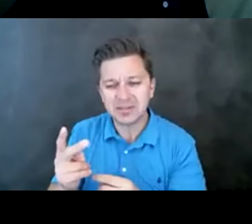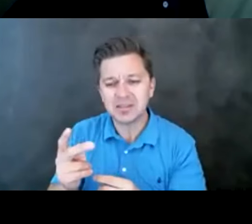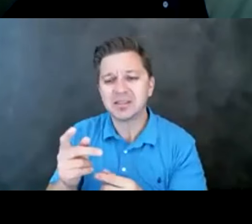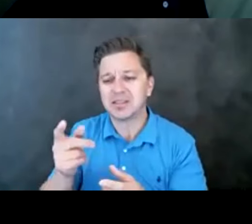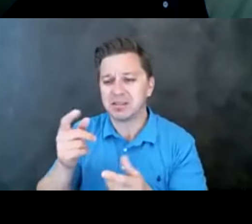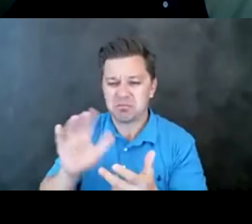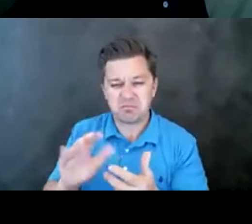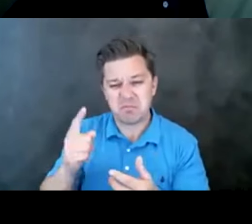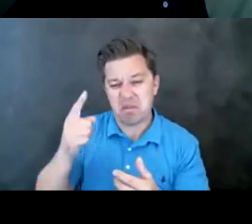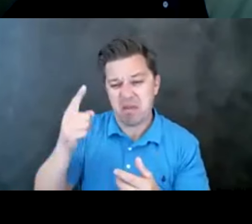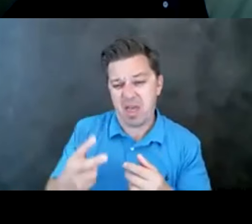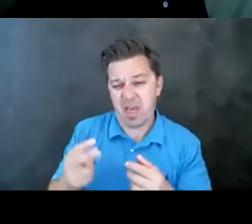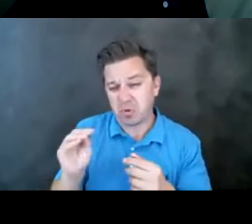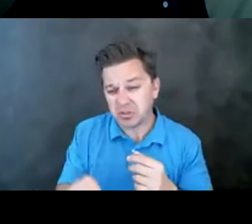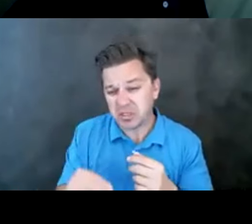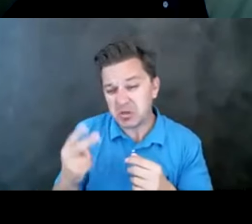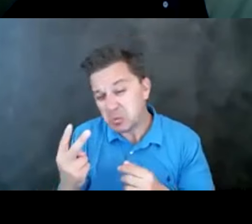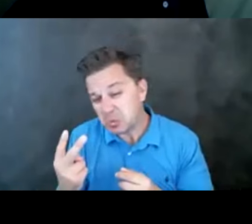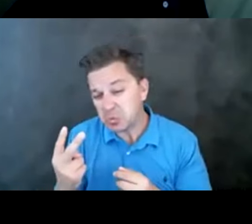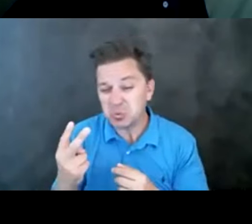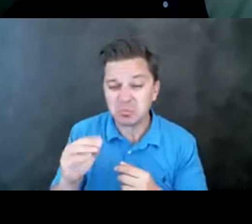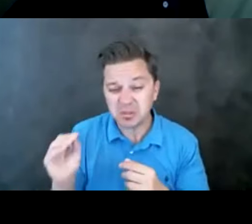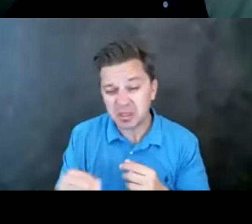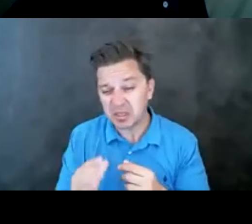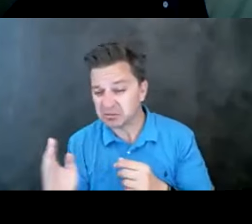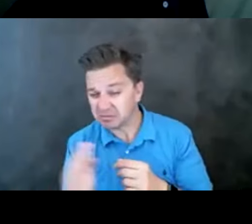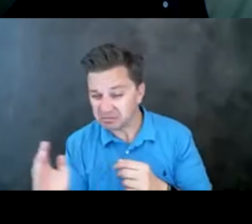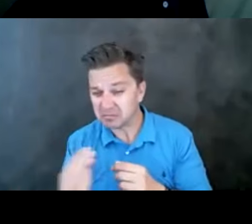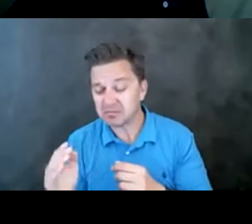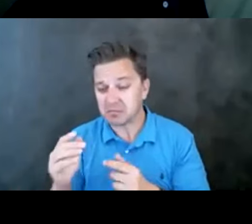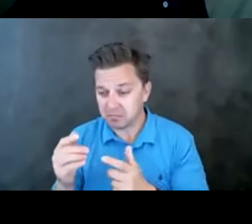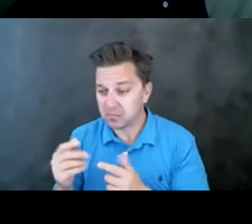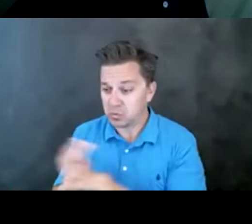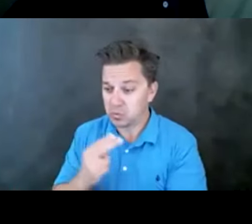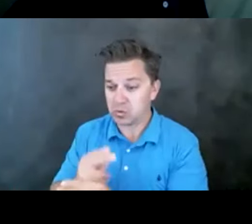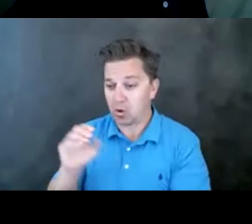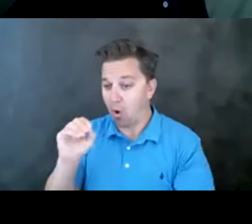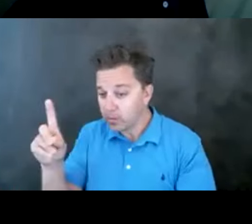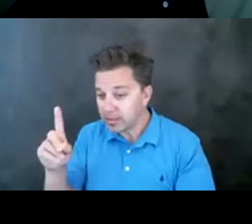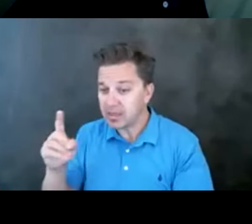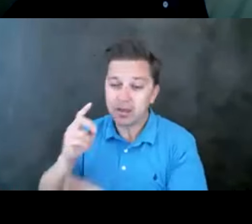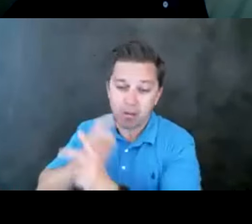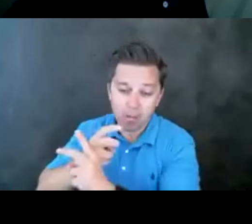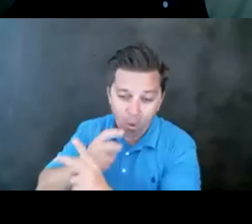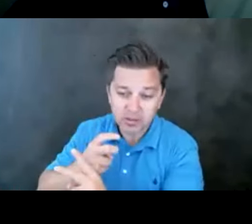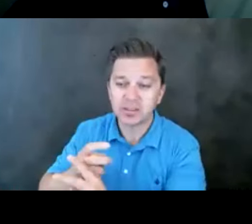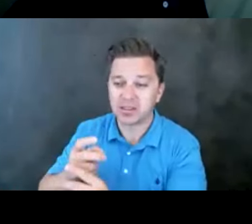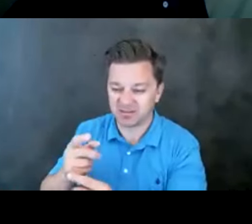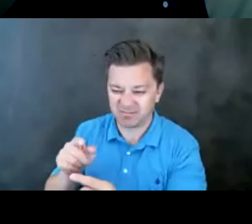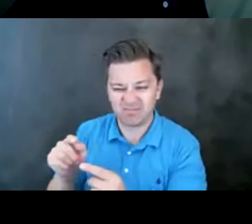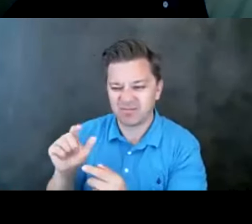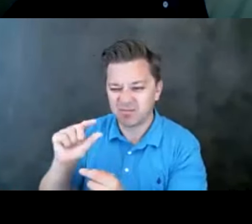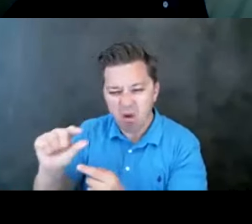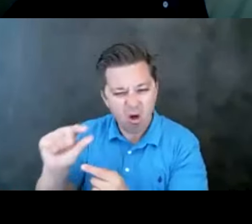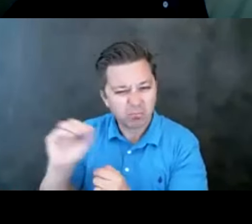half a percent to 2% of attempts utilizing overdose or poisoning are lethal. And so we're going to see a much higher